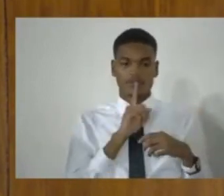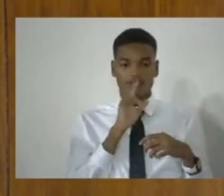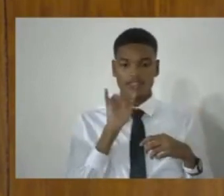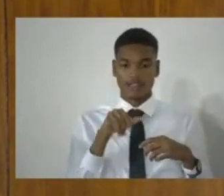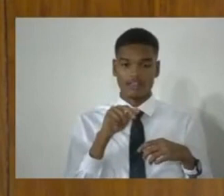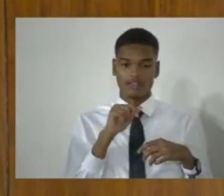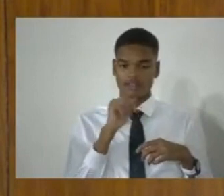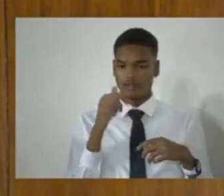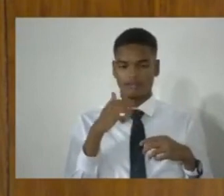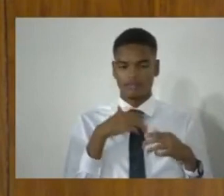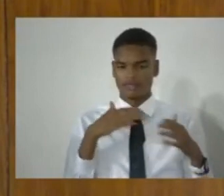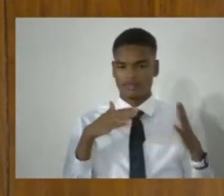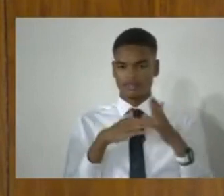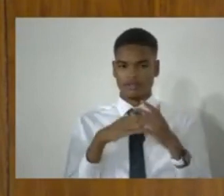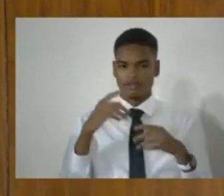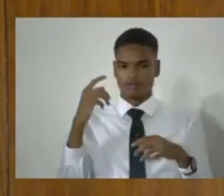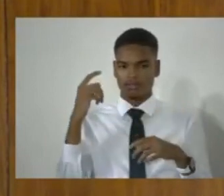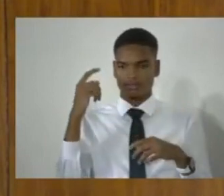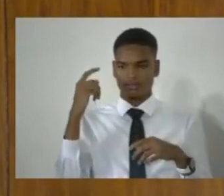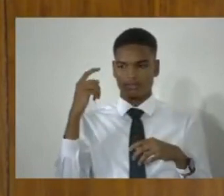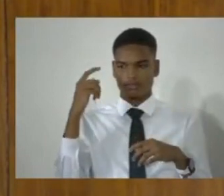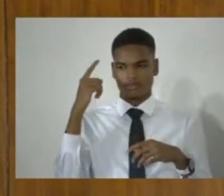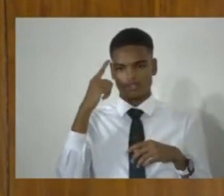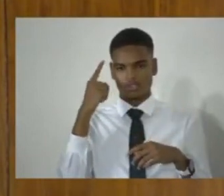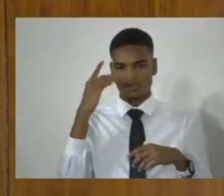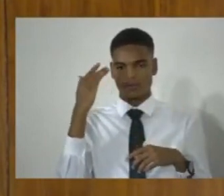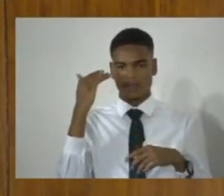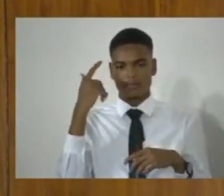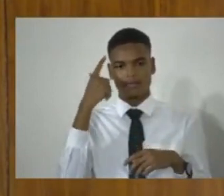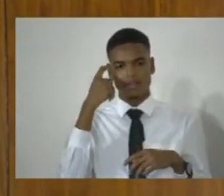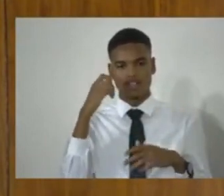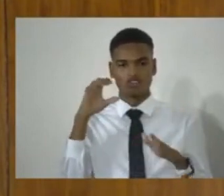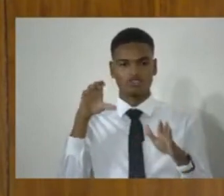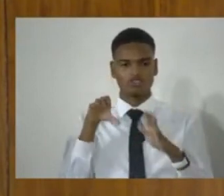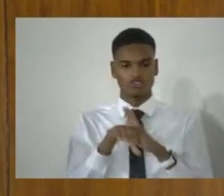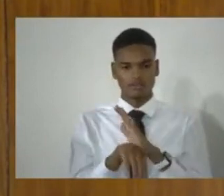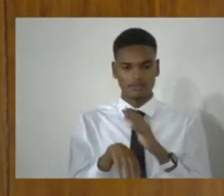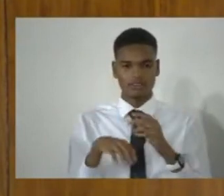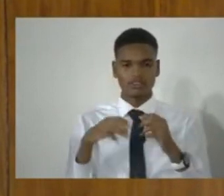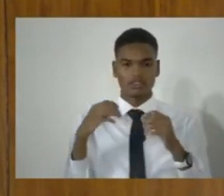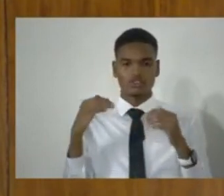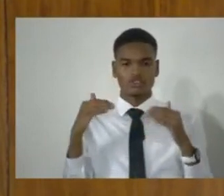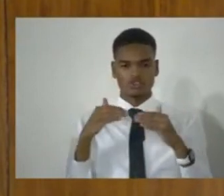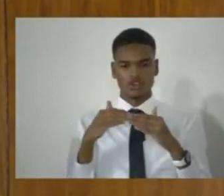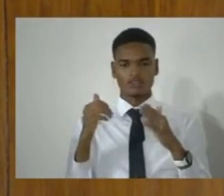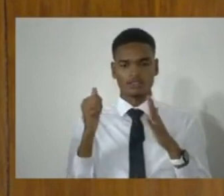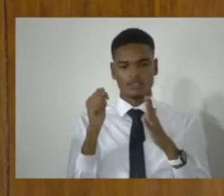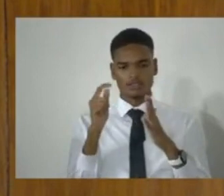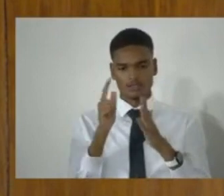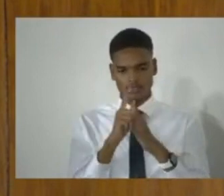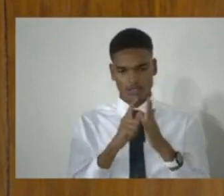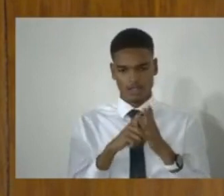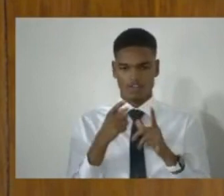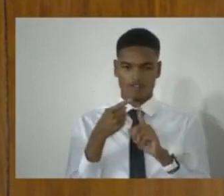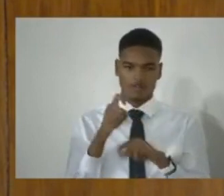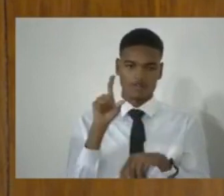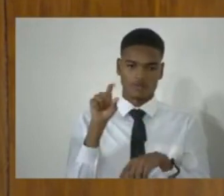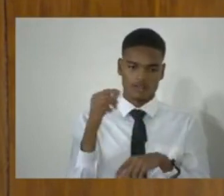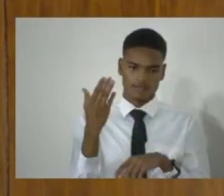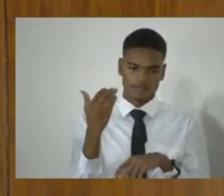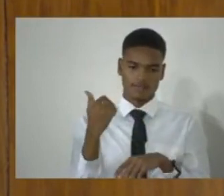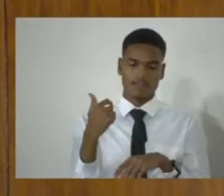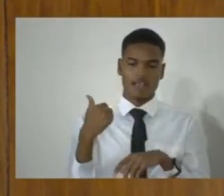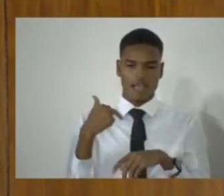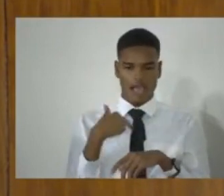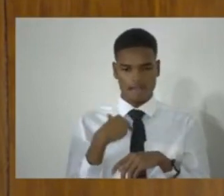concern from a constitutional perspective, because the Criminal Justice Act, as amended in 2015, provides a safety